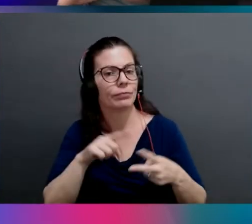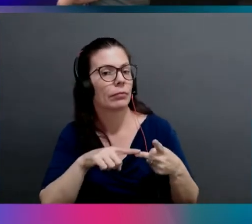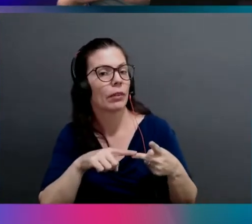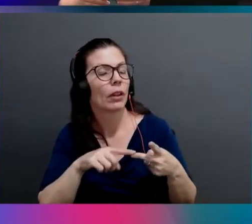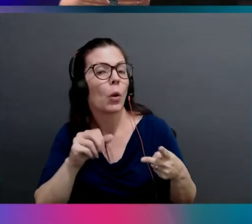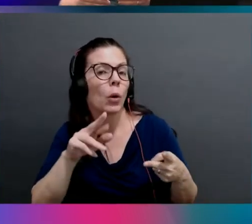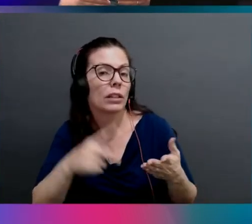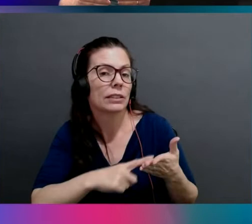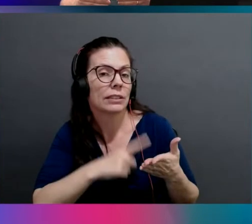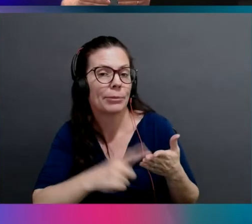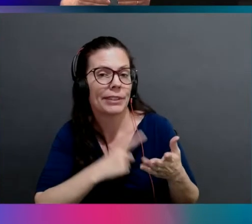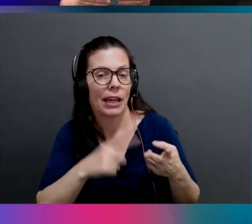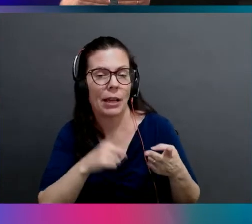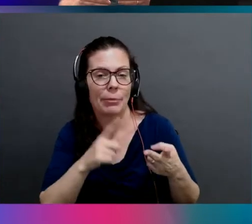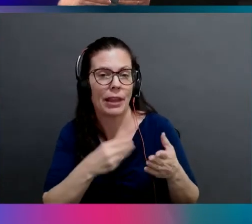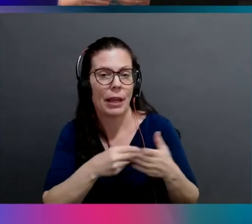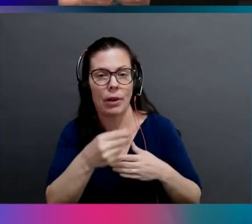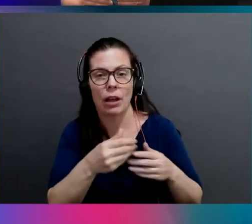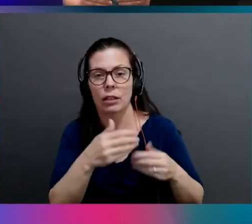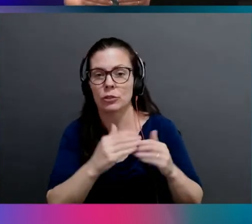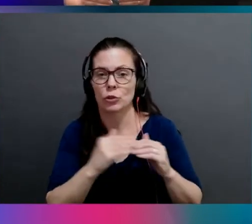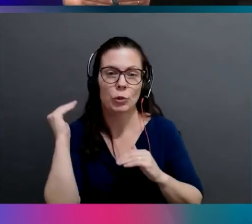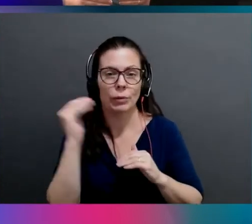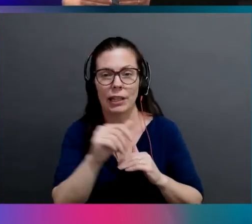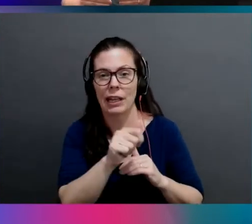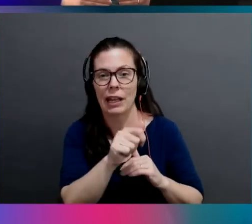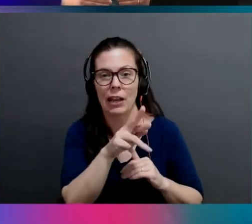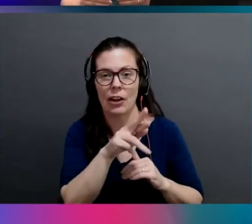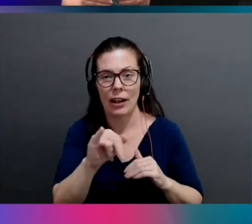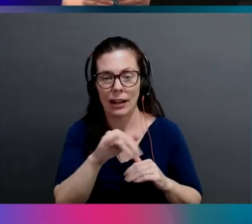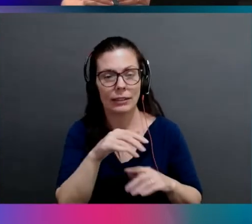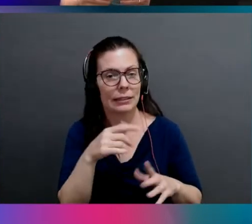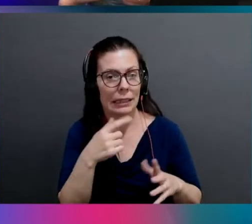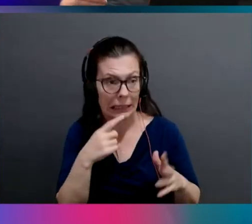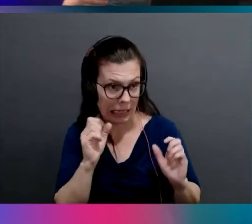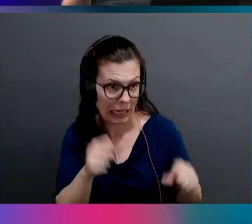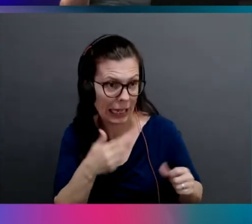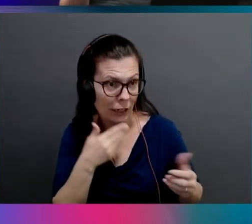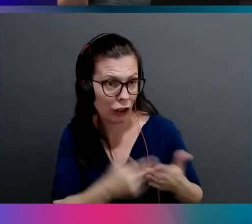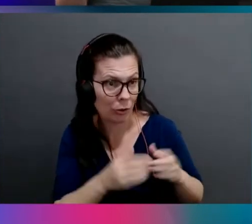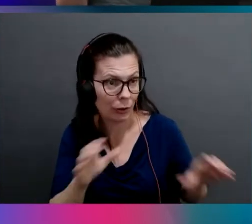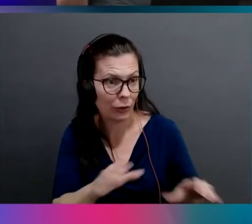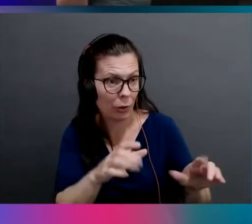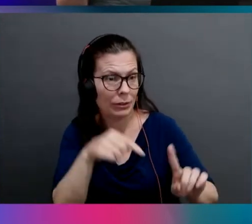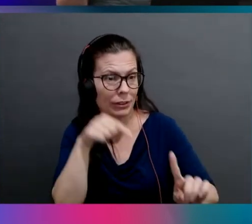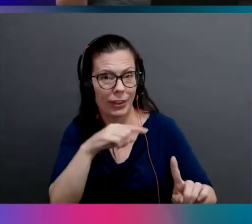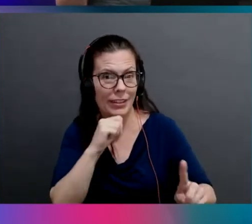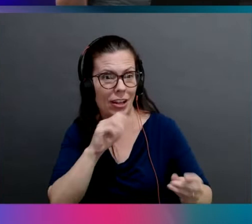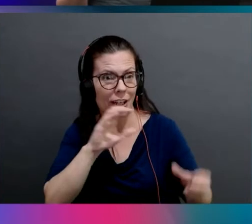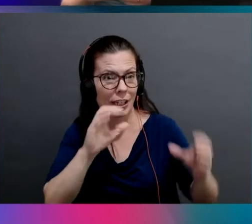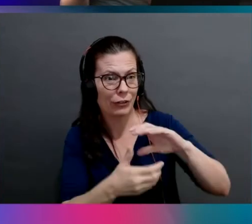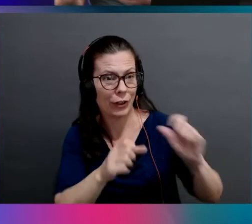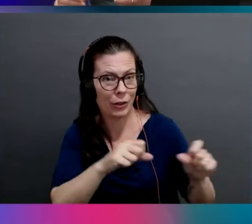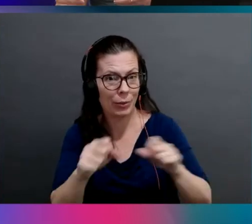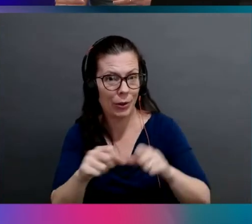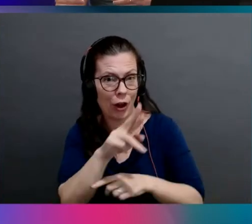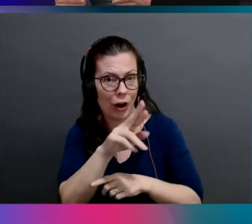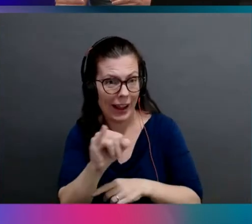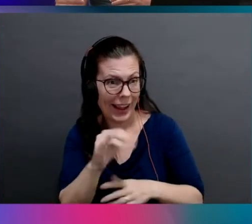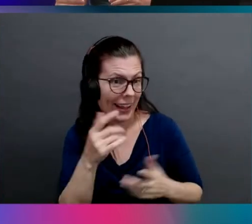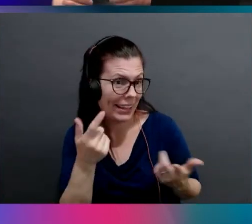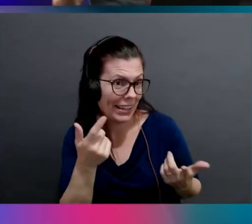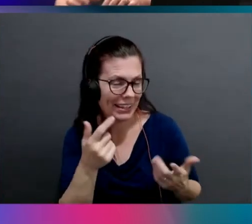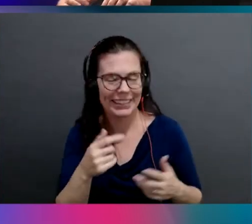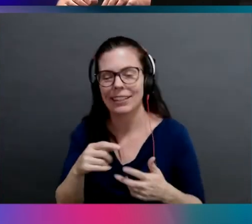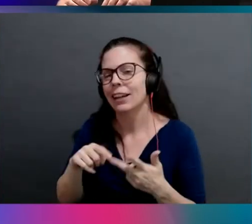bought way too many RIs and they can't sell them. So they're like, hey, can I get really good performance out of this non-convertible RI? The other type of person